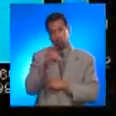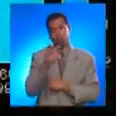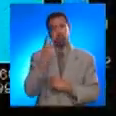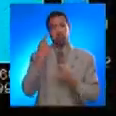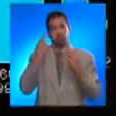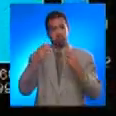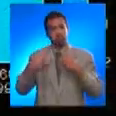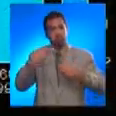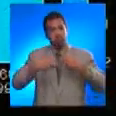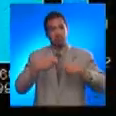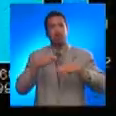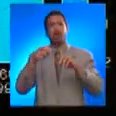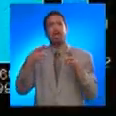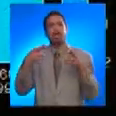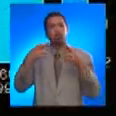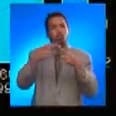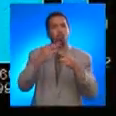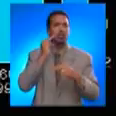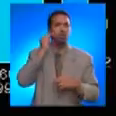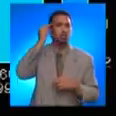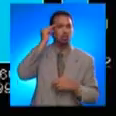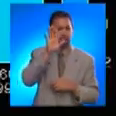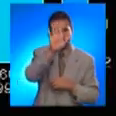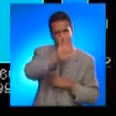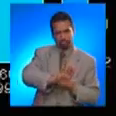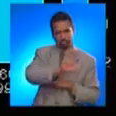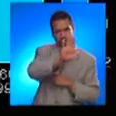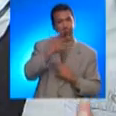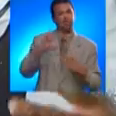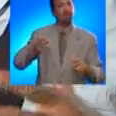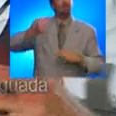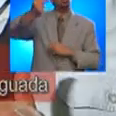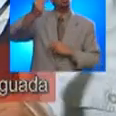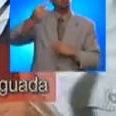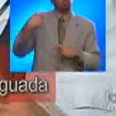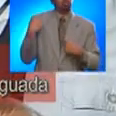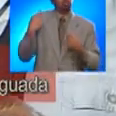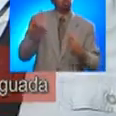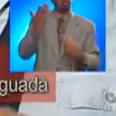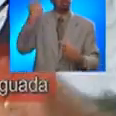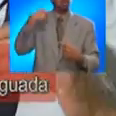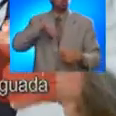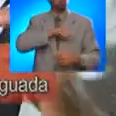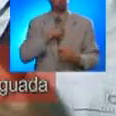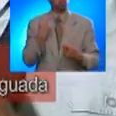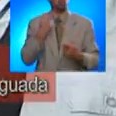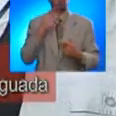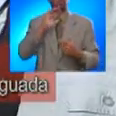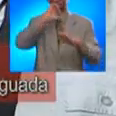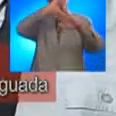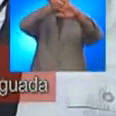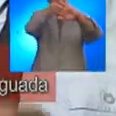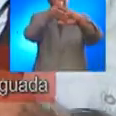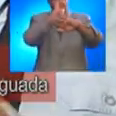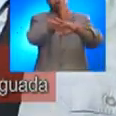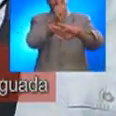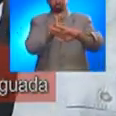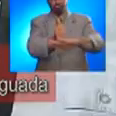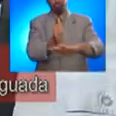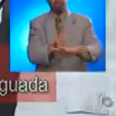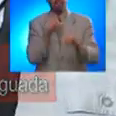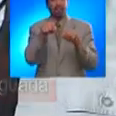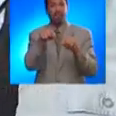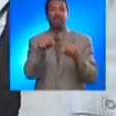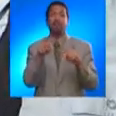gigantic wave that affected the coastline of Aguada, Aguadilla, Rincón, and Mayagüez. Because of that history, we have